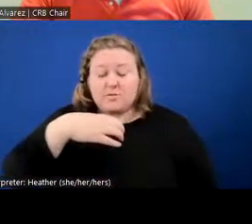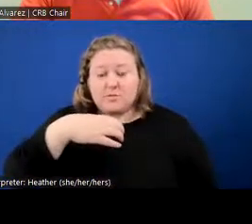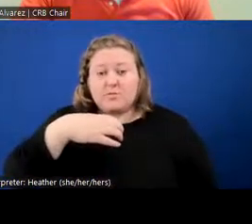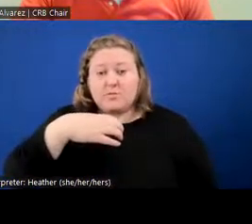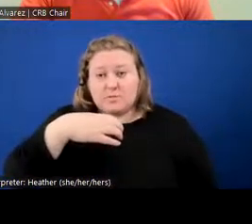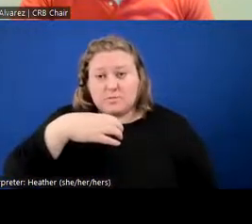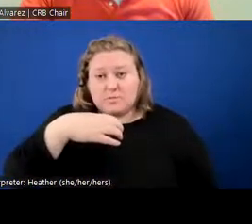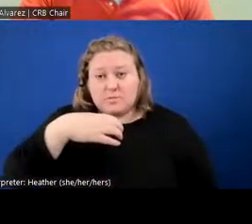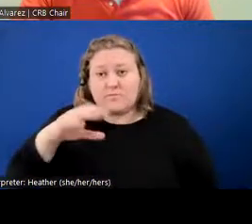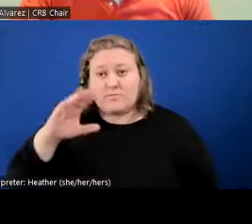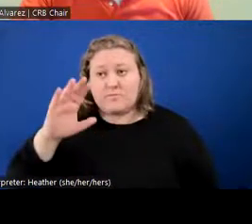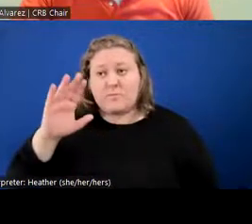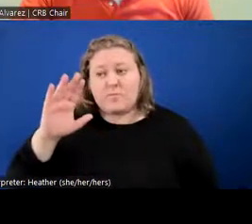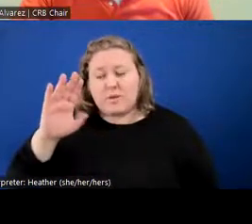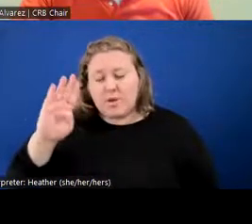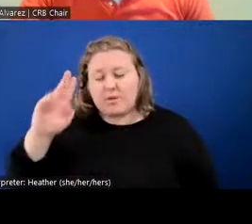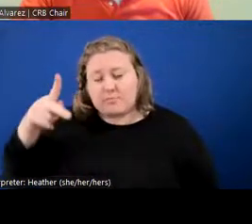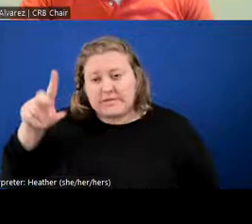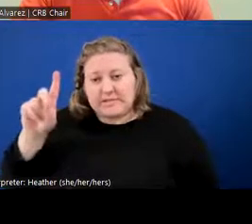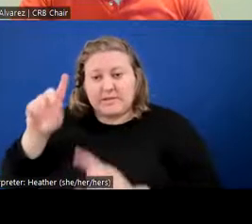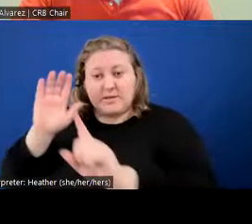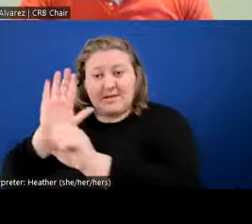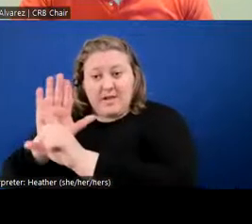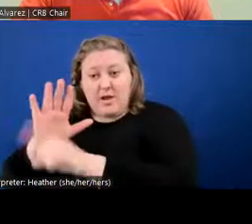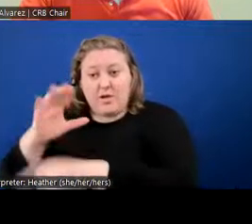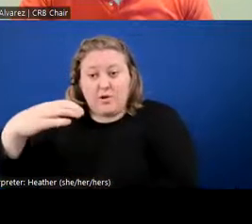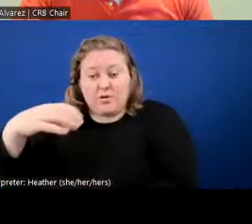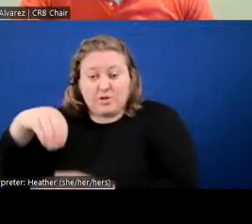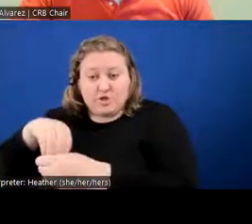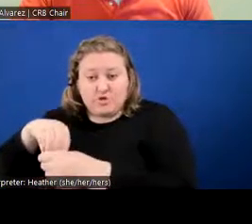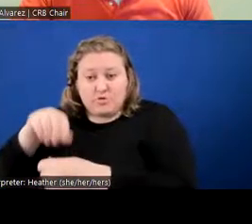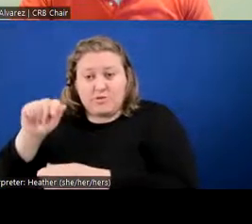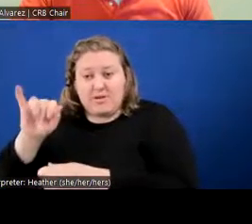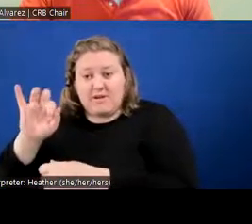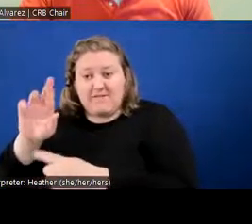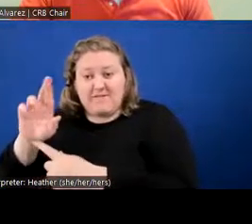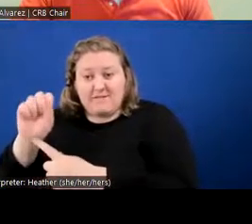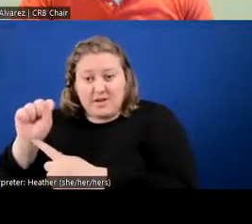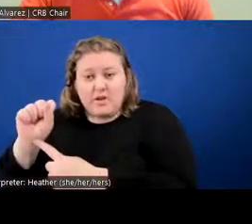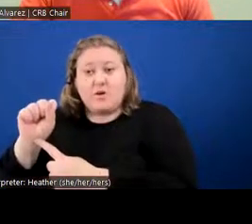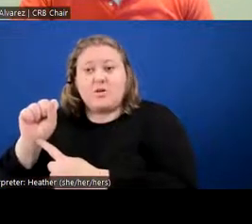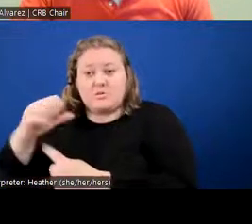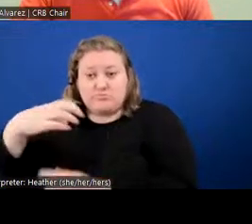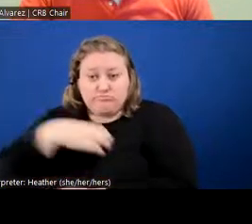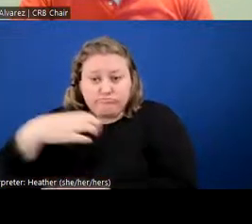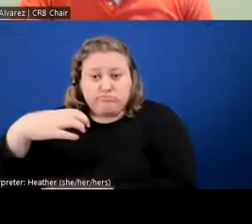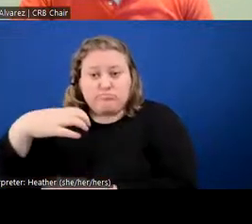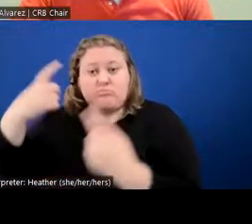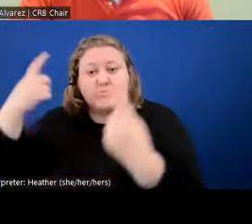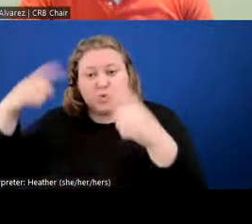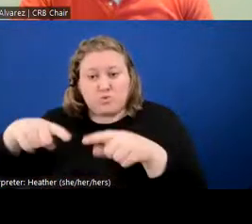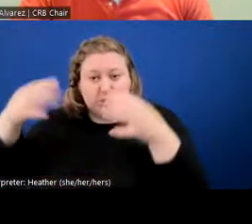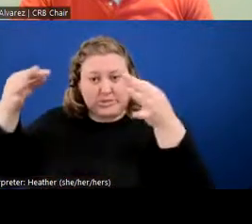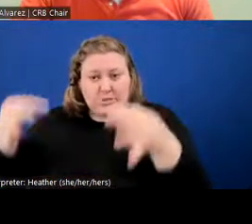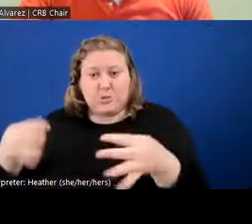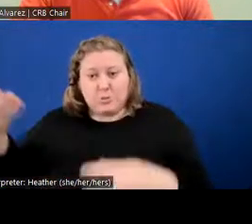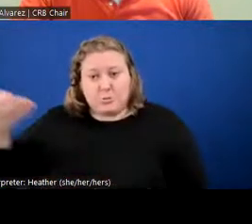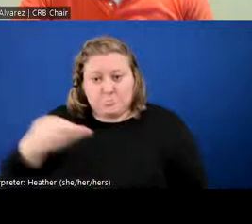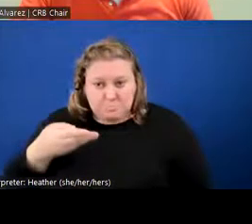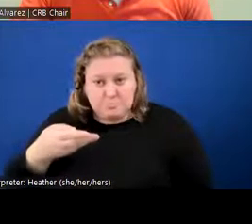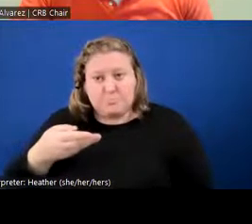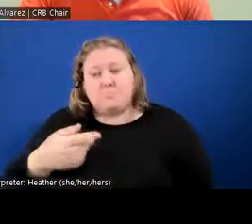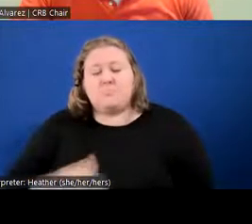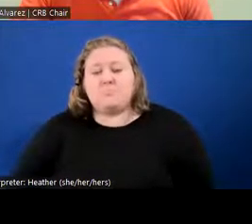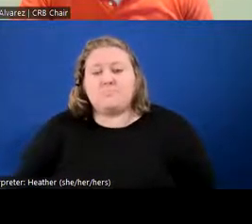Police Department's internal affairs department findings, and they agreed with the decision that were put before them in a three to